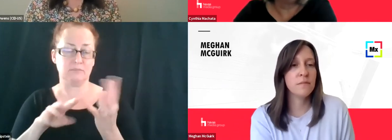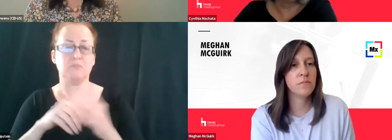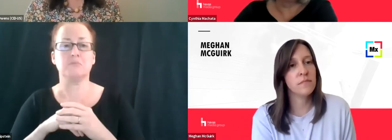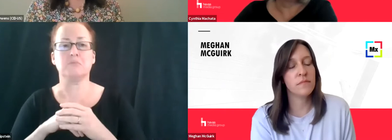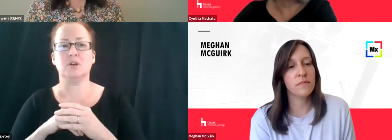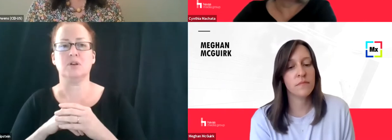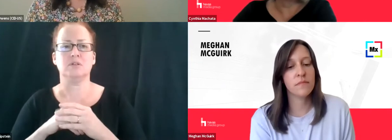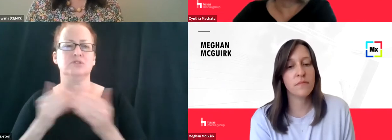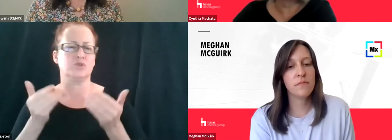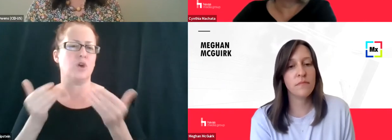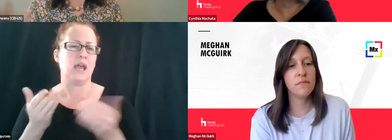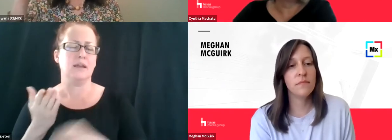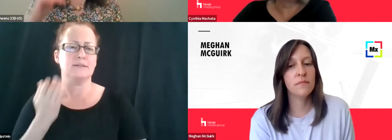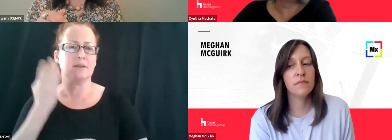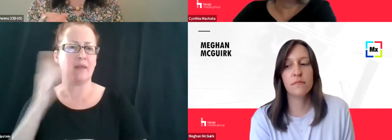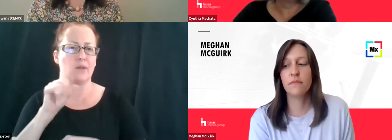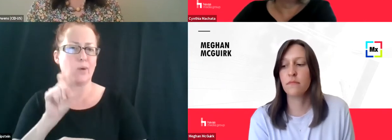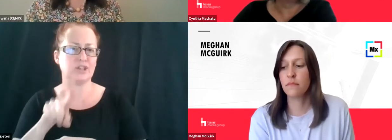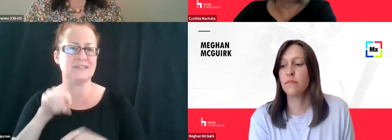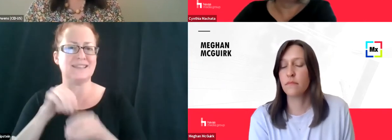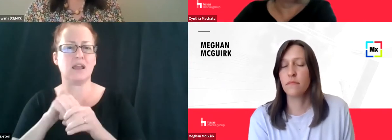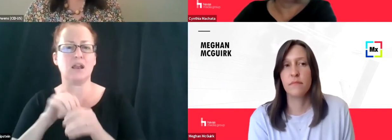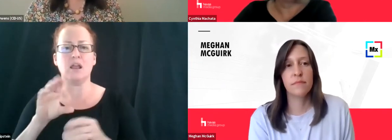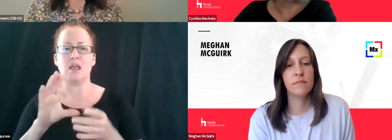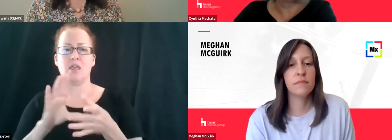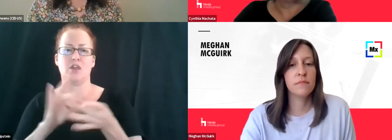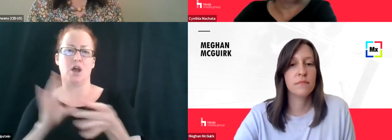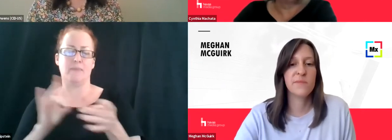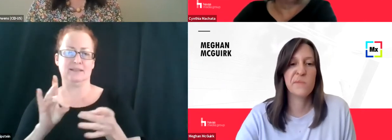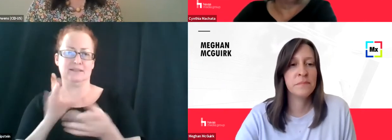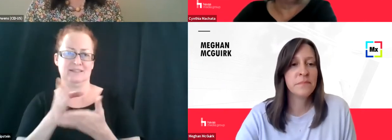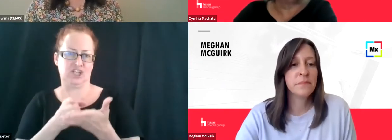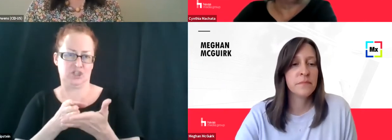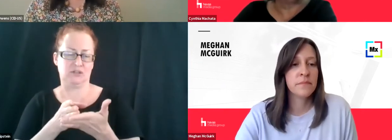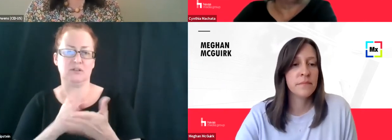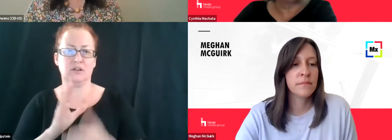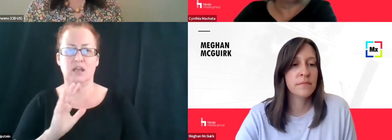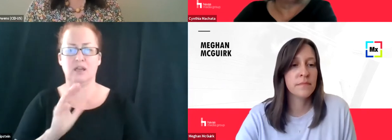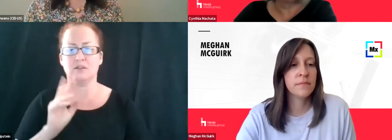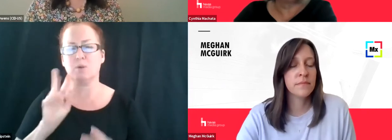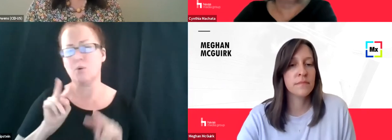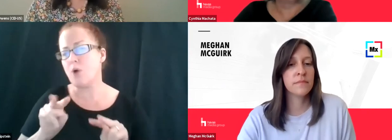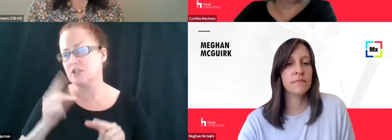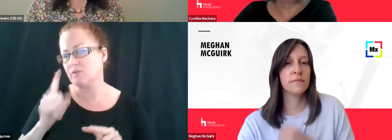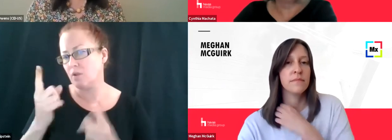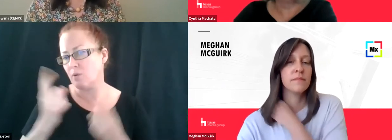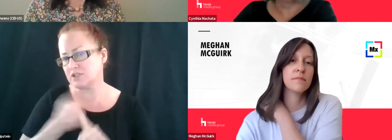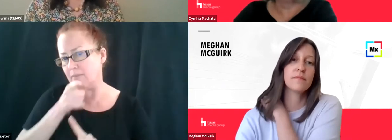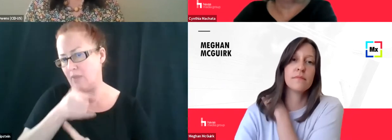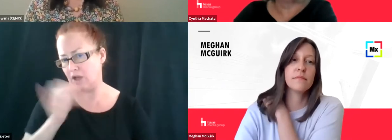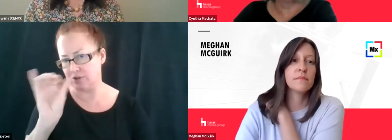and submit those questions in the comments section, and our team will make sure that we get to your questions as well.